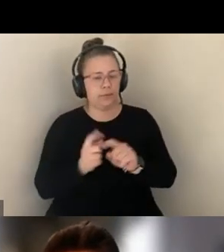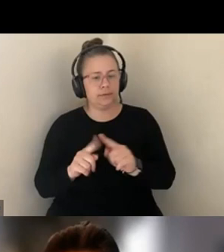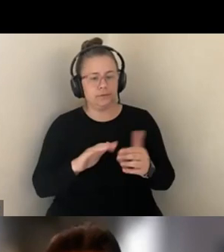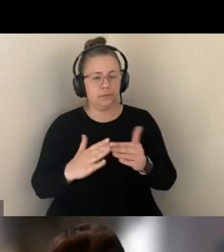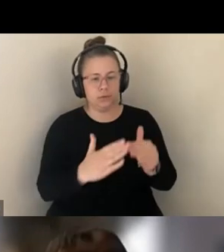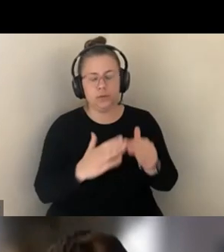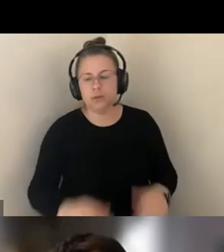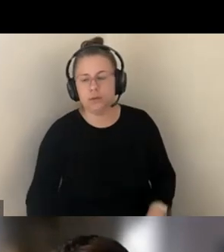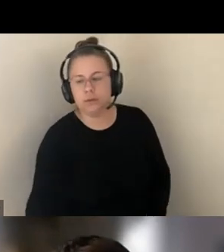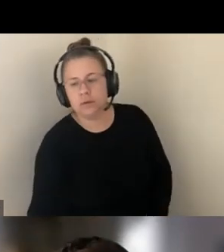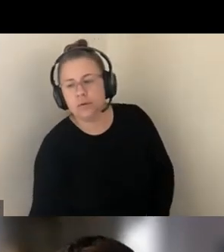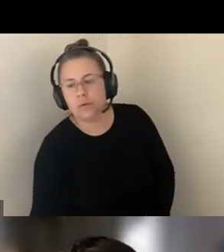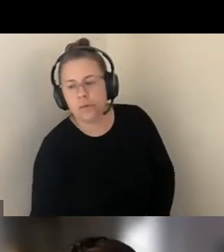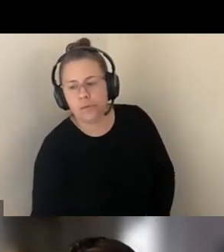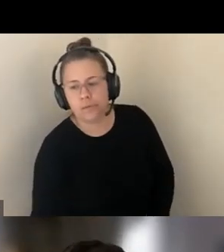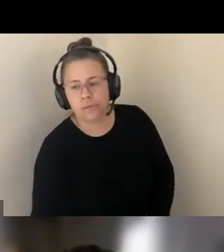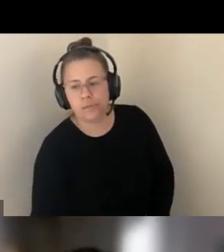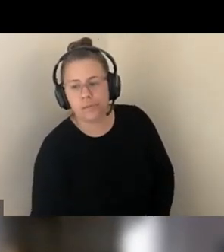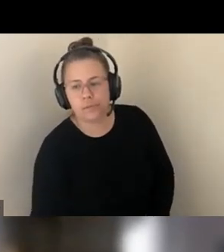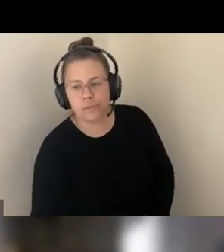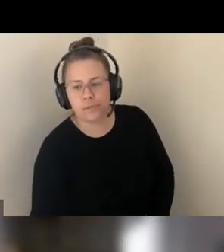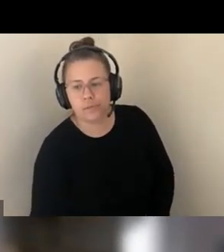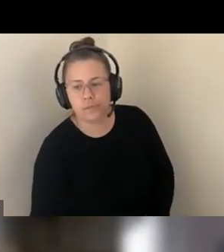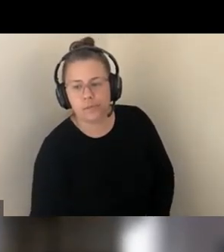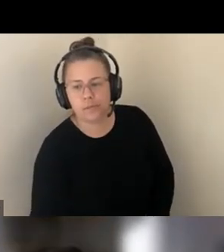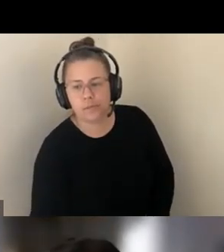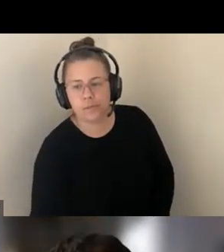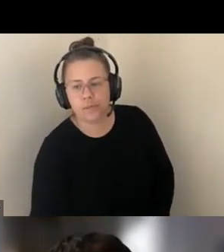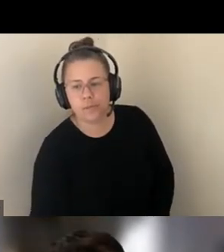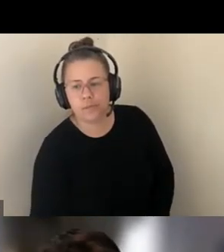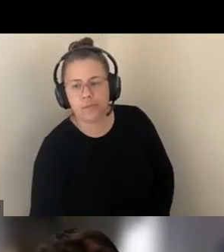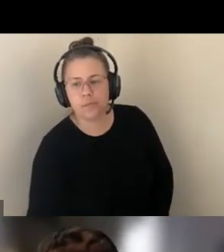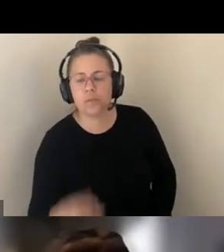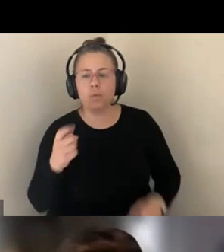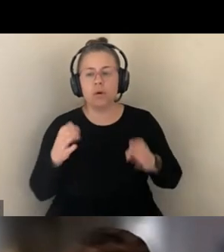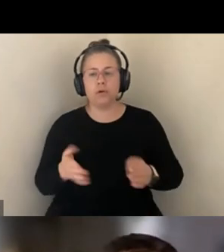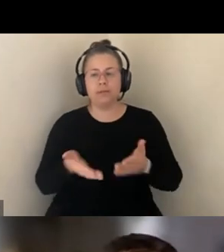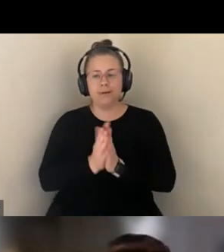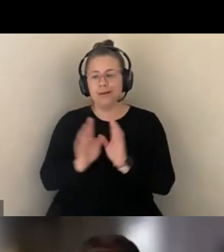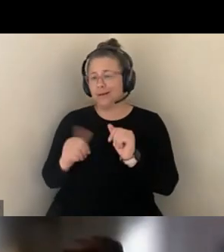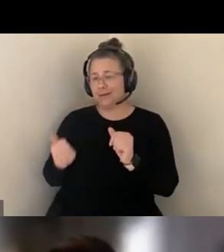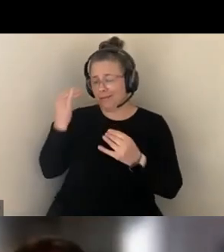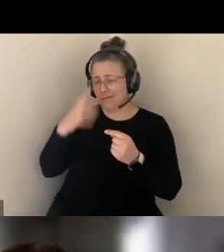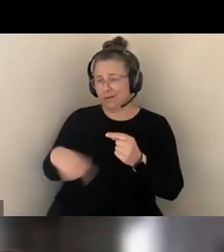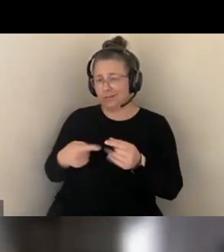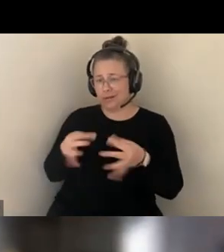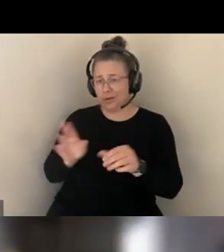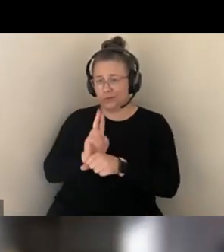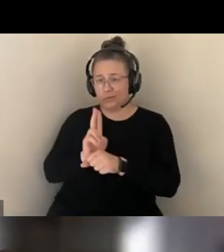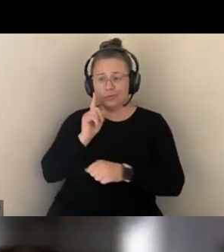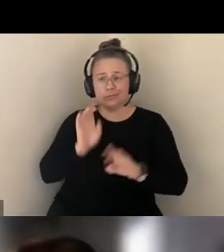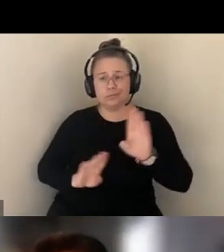THIS PERSON ASKS, ANY THOUGHTS ON THE LANGUAGE USED IN BIOMEDICAL RESEARCH TO DESCRIBE DIFFERENT